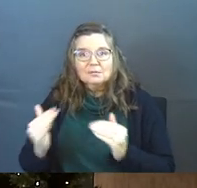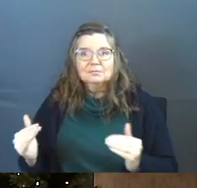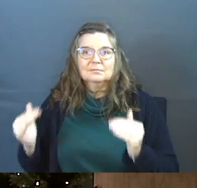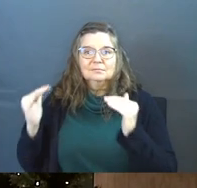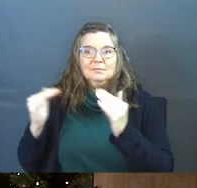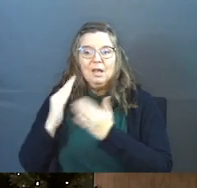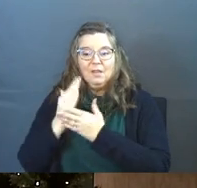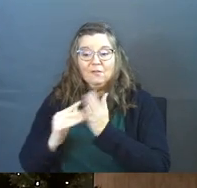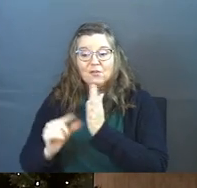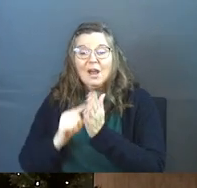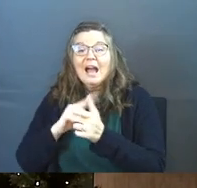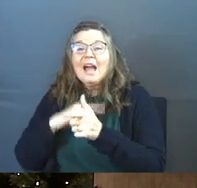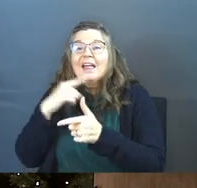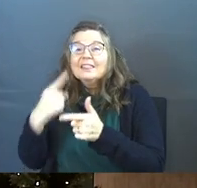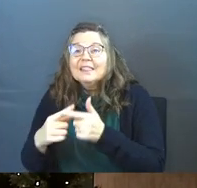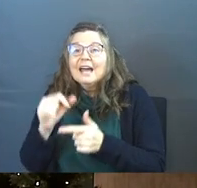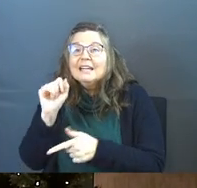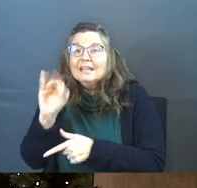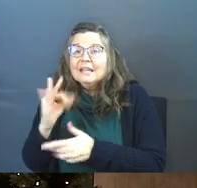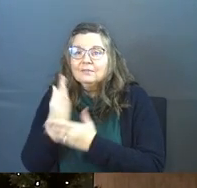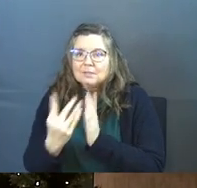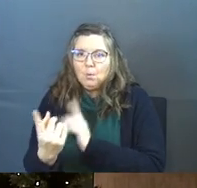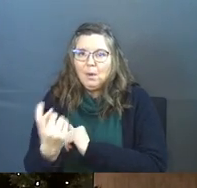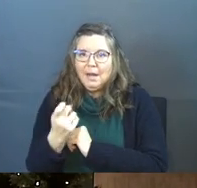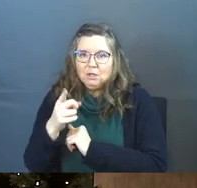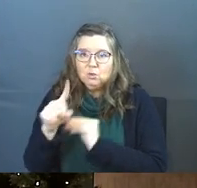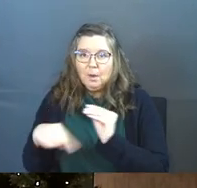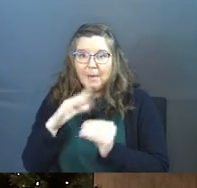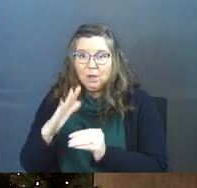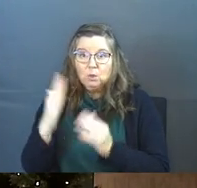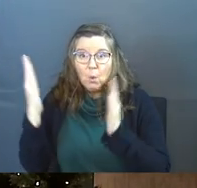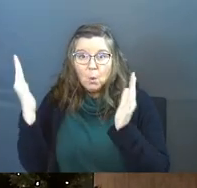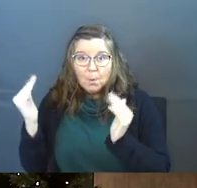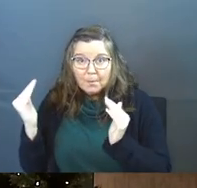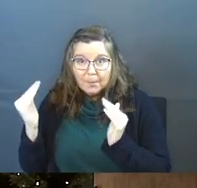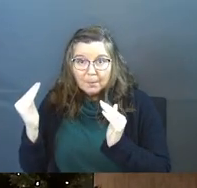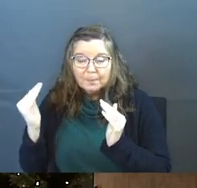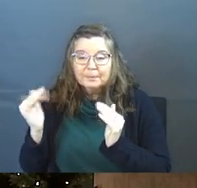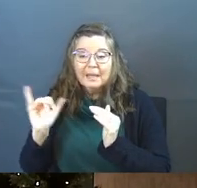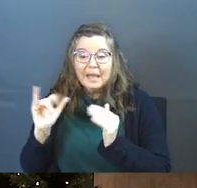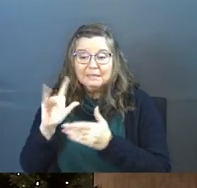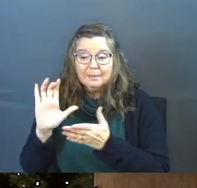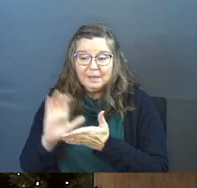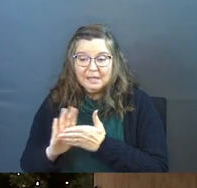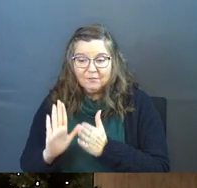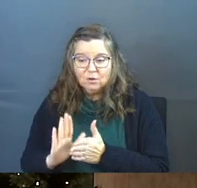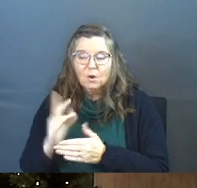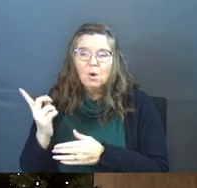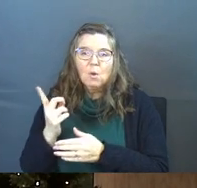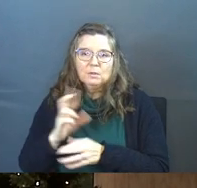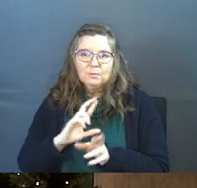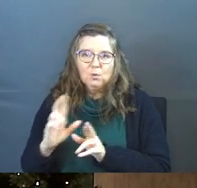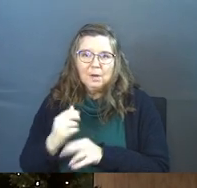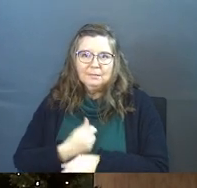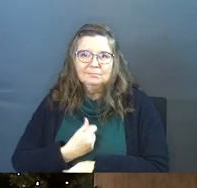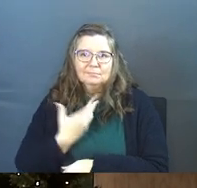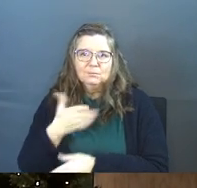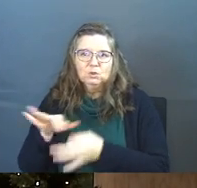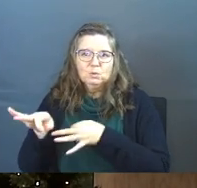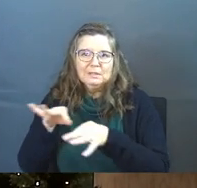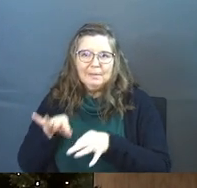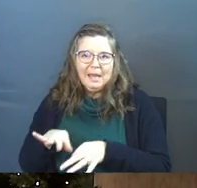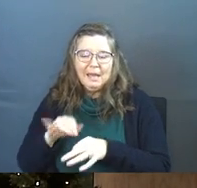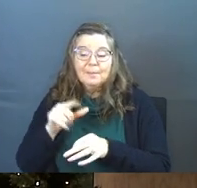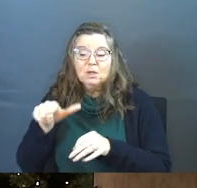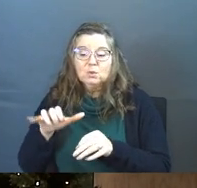the next part of the verse. And then if someone asks you about your hope, as a believer, always be ready to explain